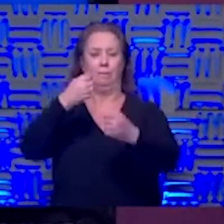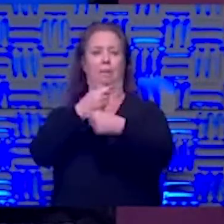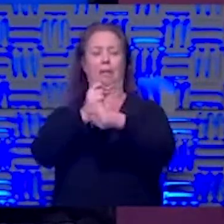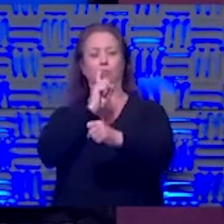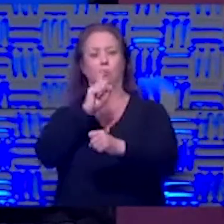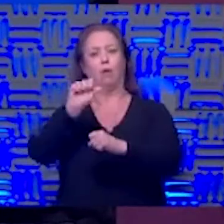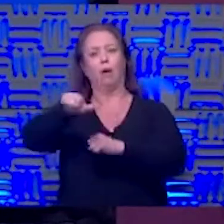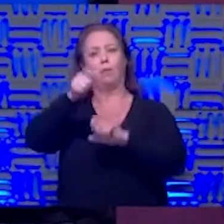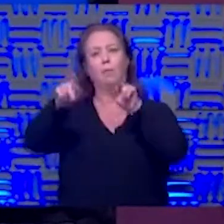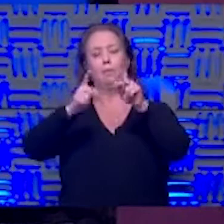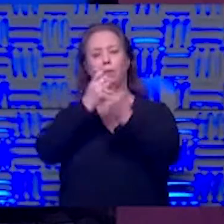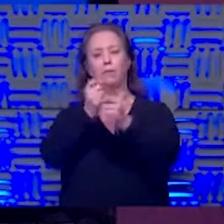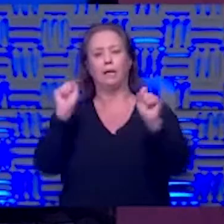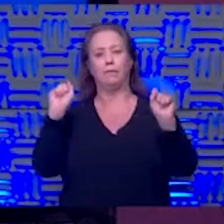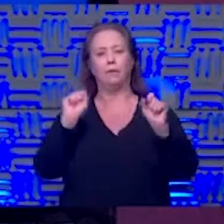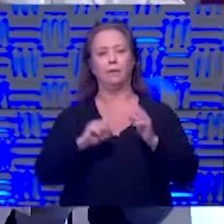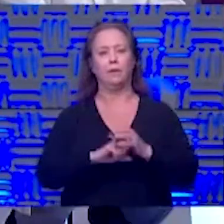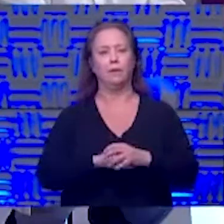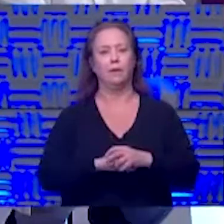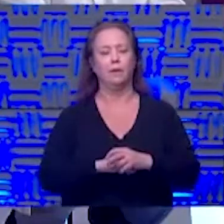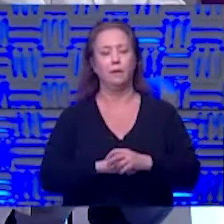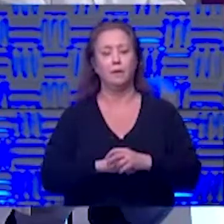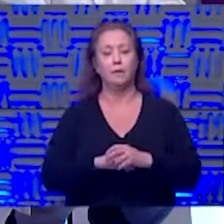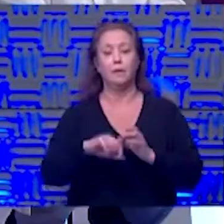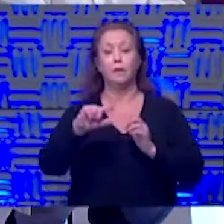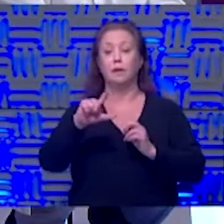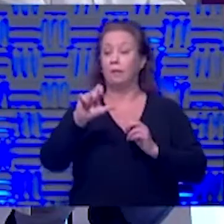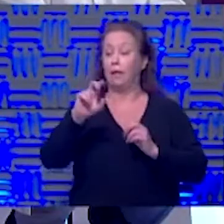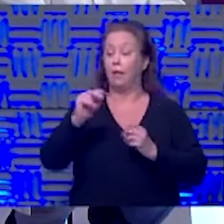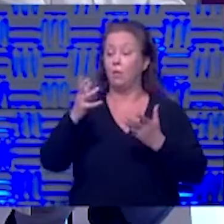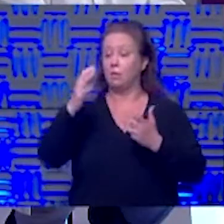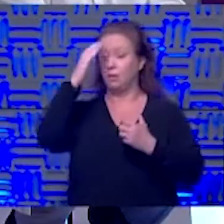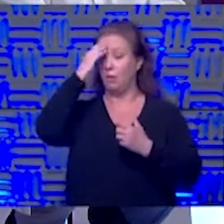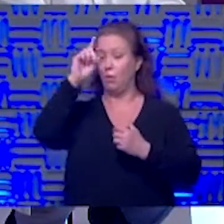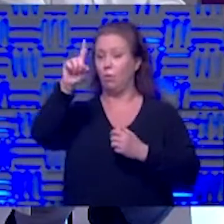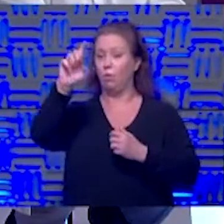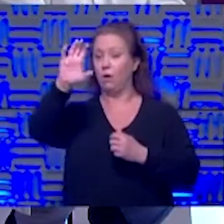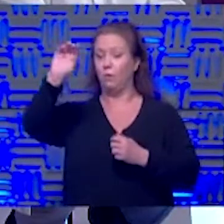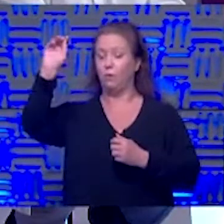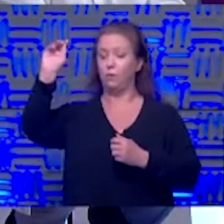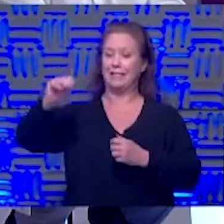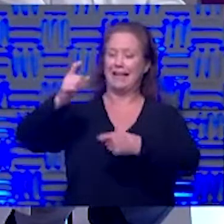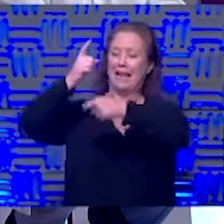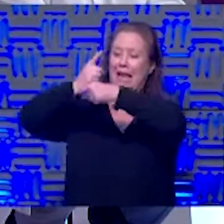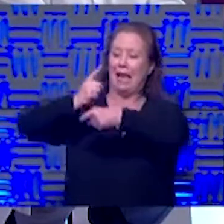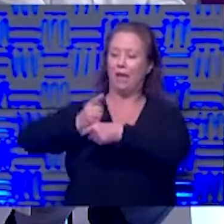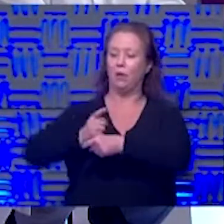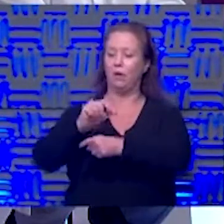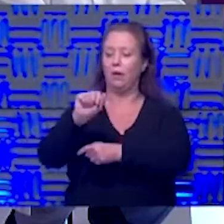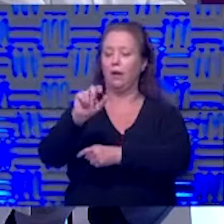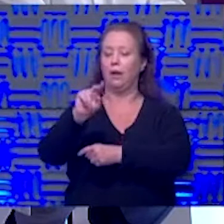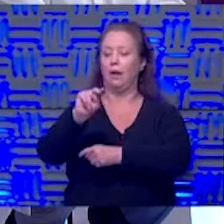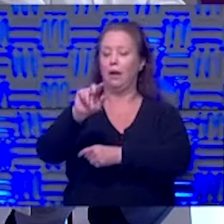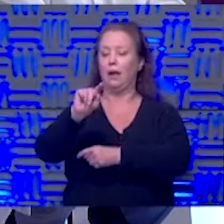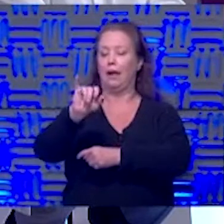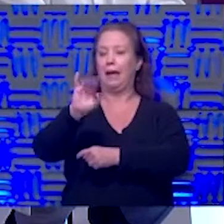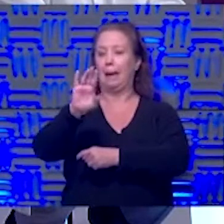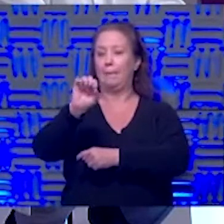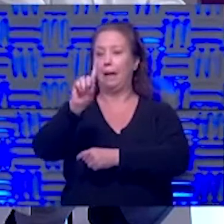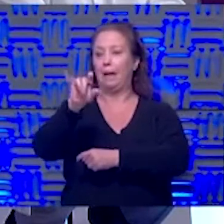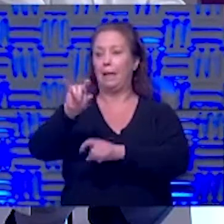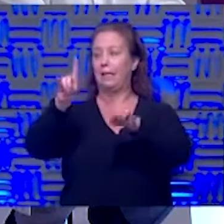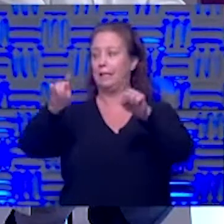next question glenn wants to know are there any 100 accurate antibody tests available